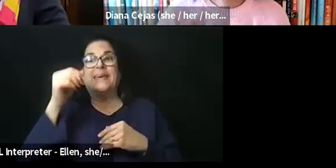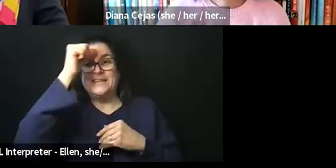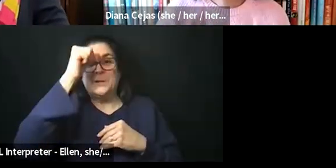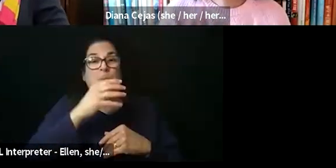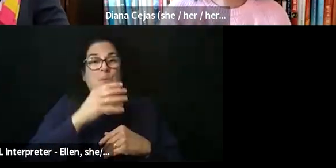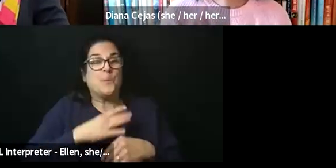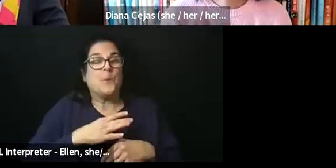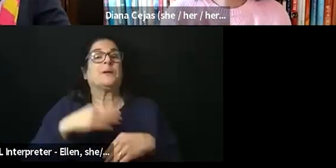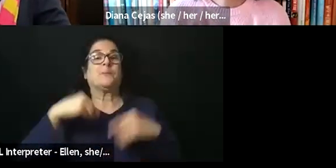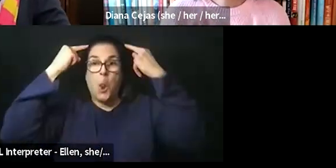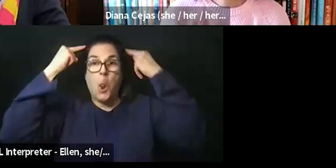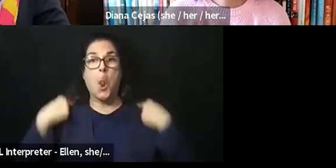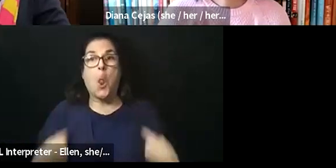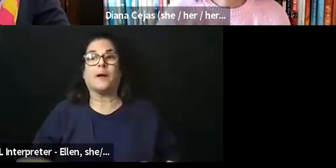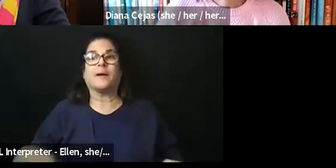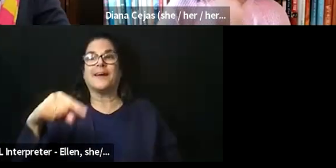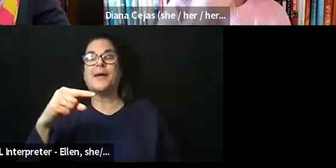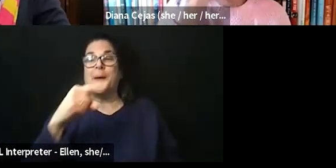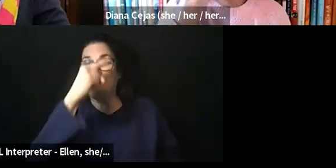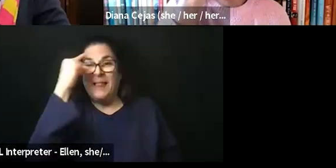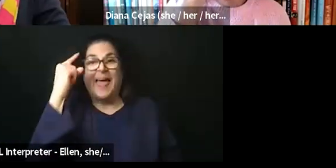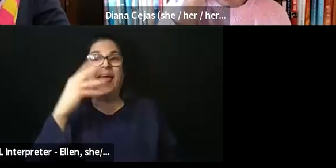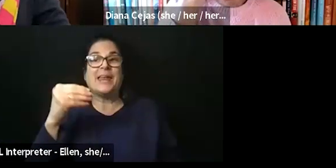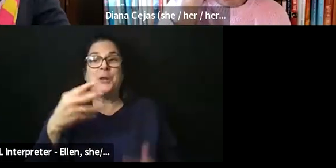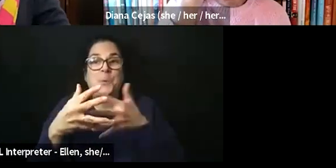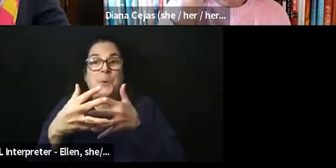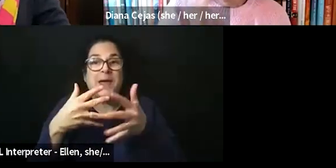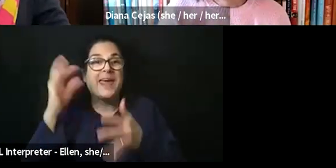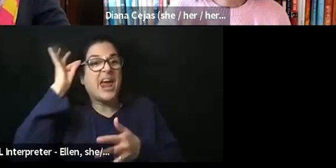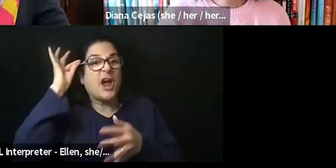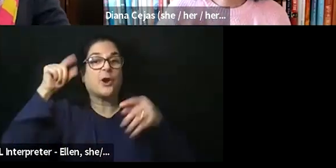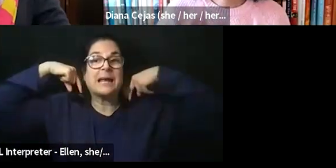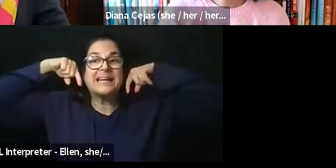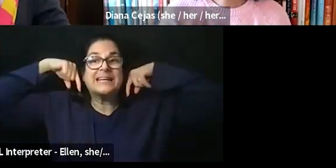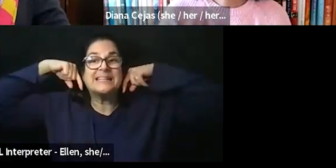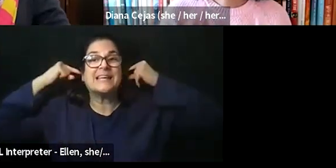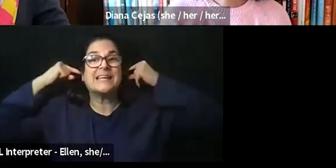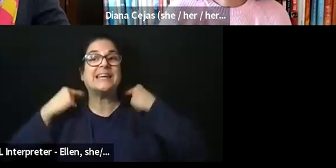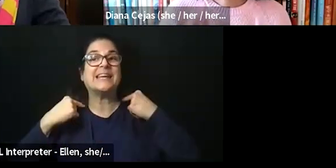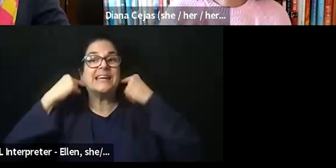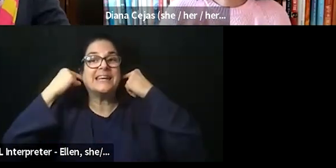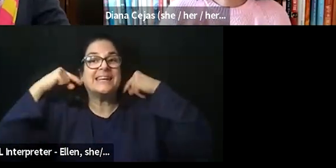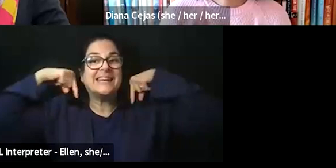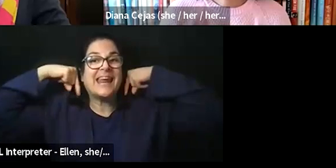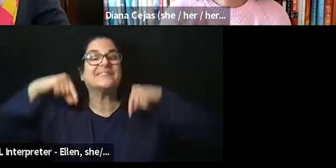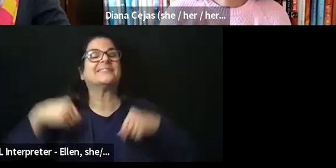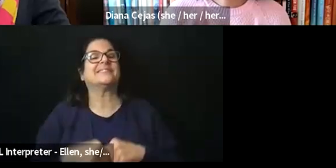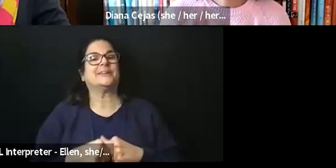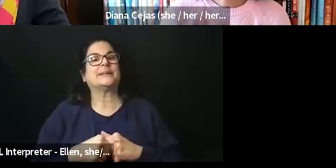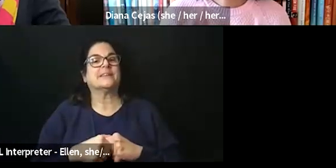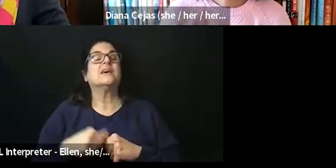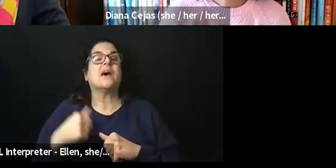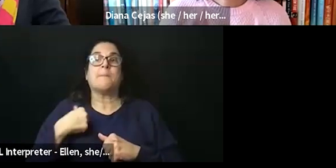I'm wearing long earrings. My disability is I've had chronic illness